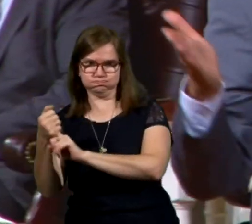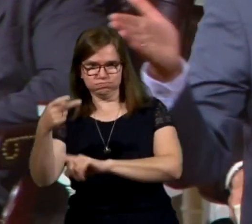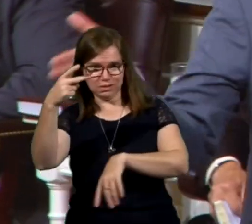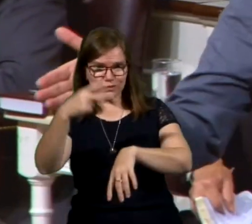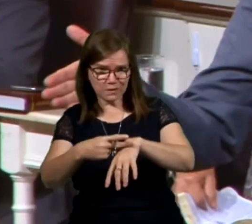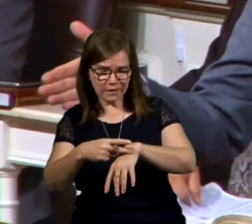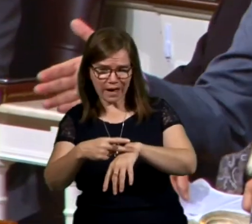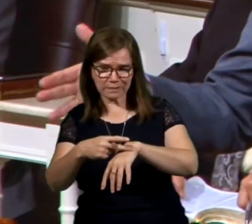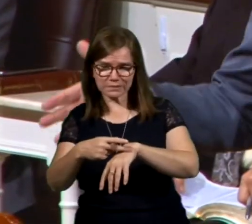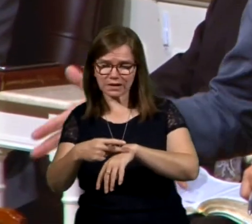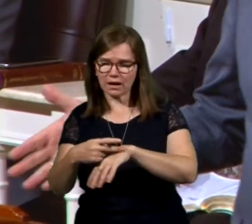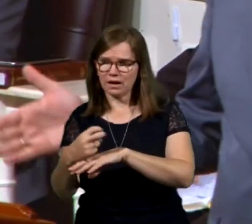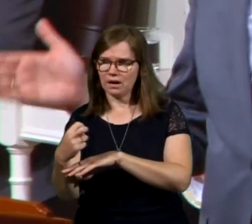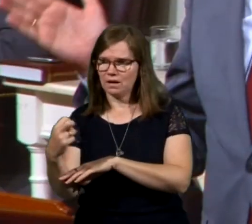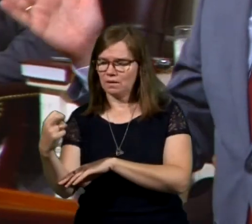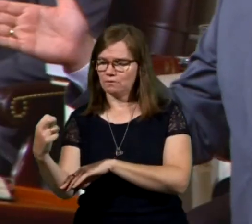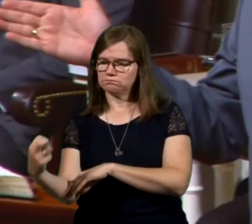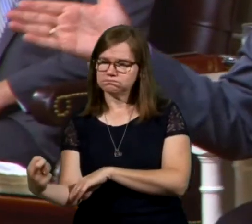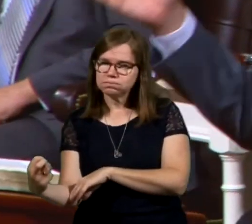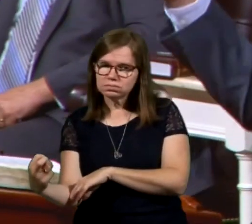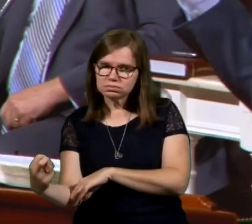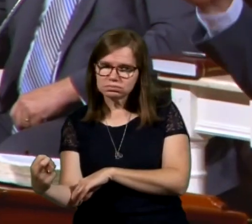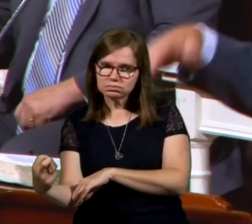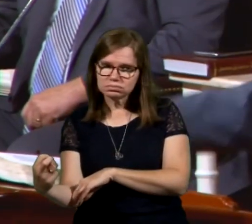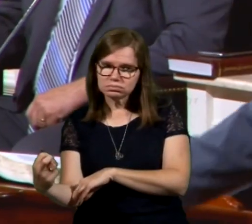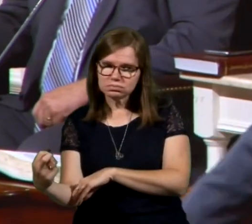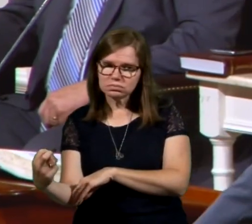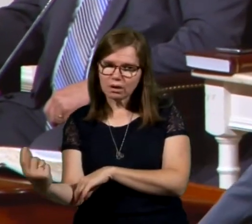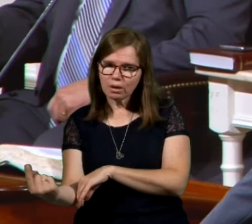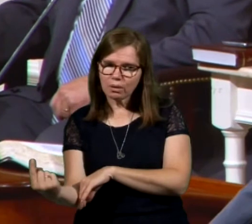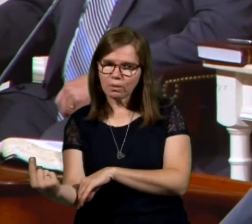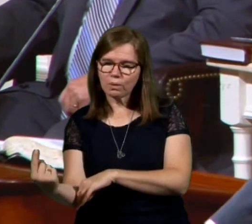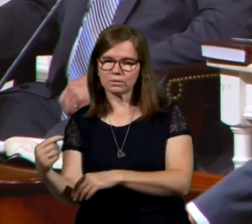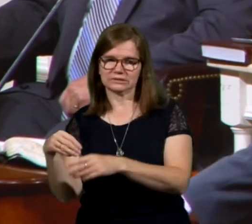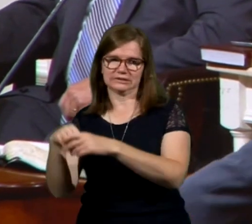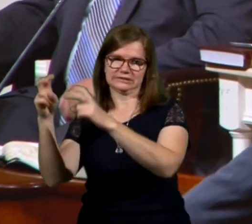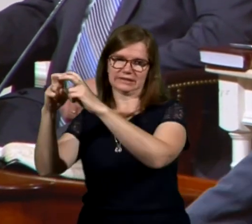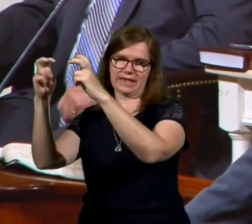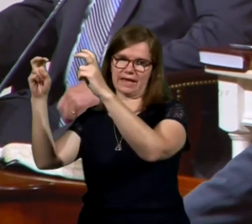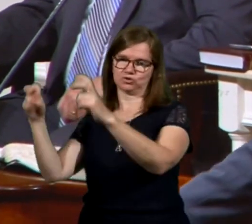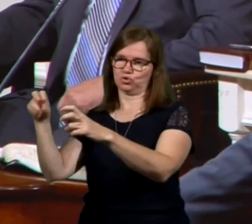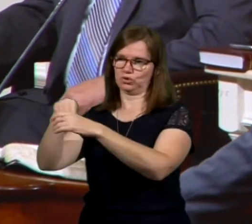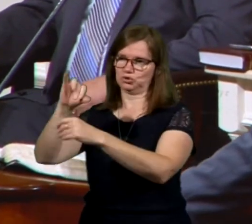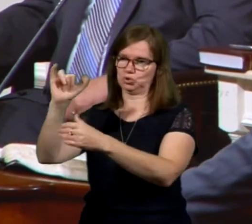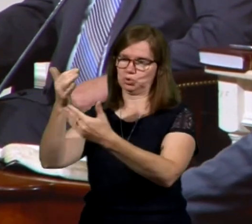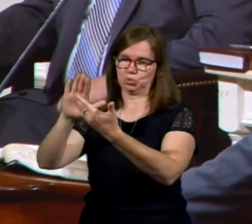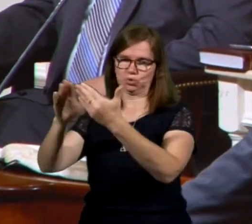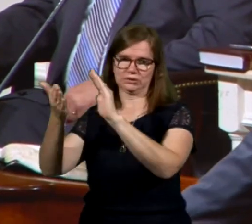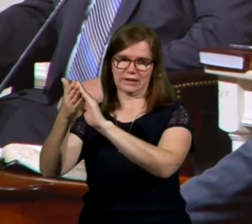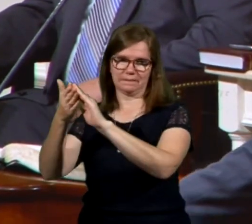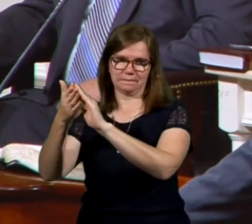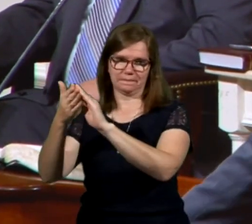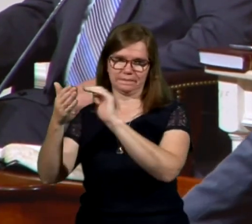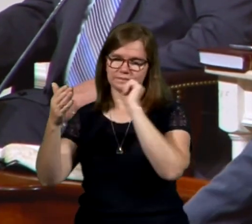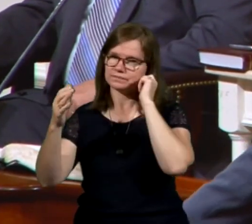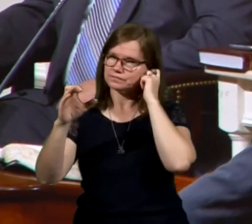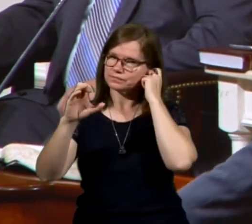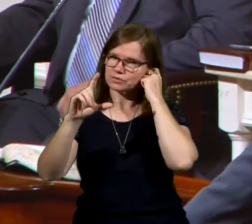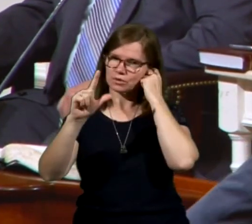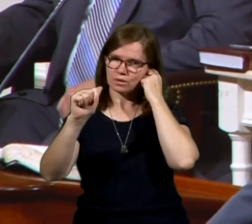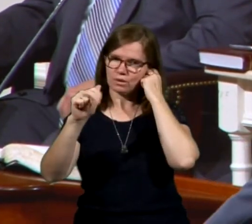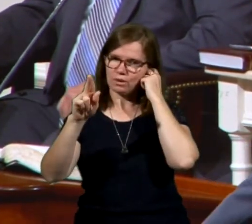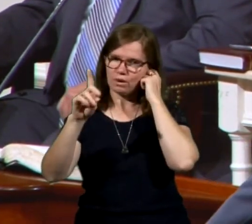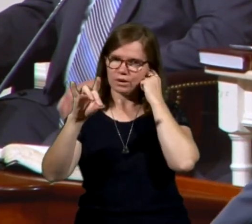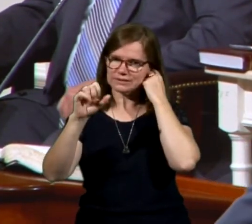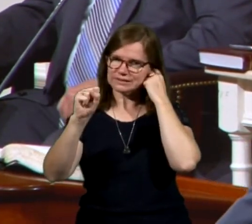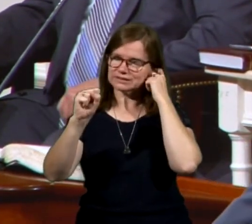sits by himself in the castle in Jerusalem at the helm of Claudius Lysias, the